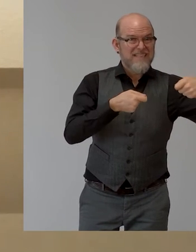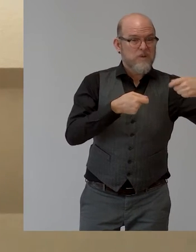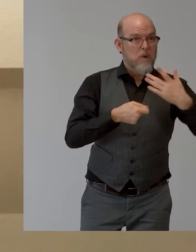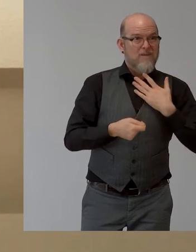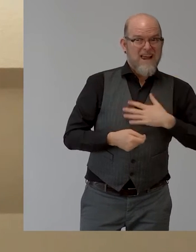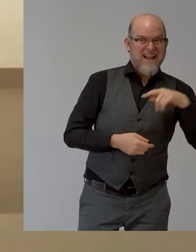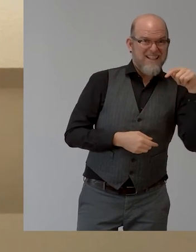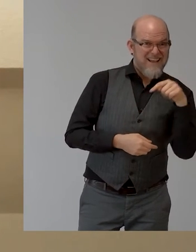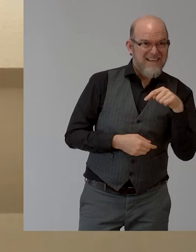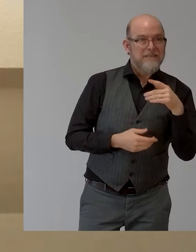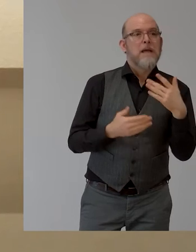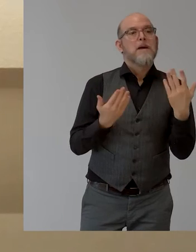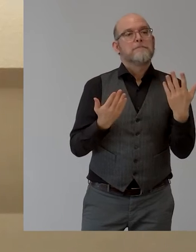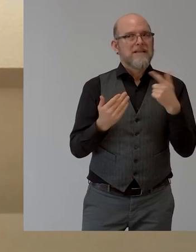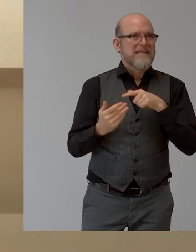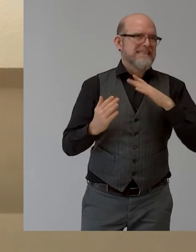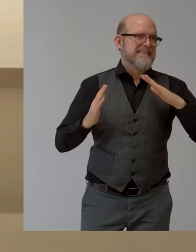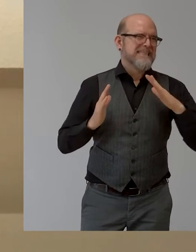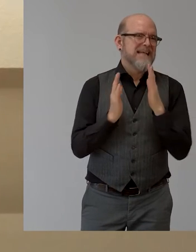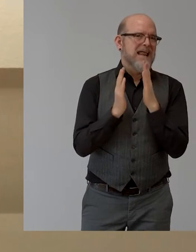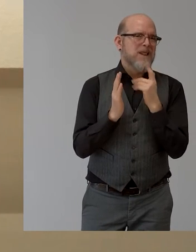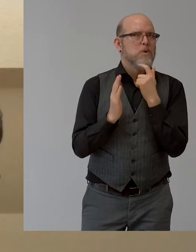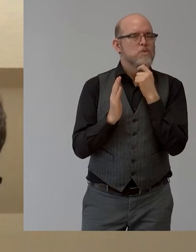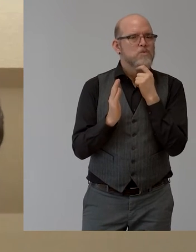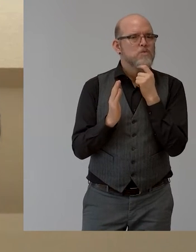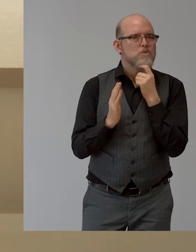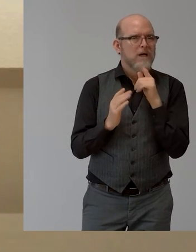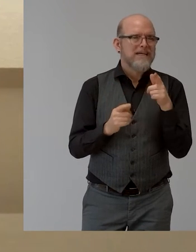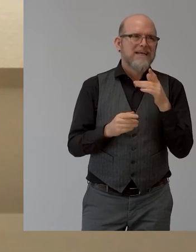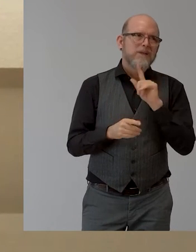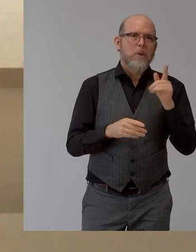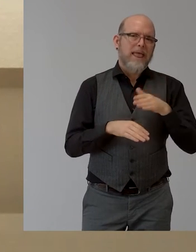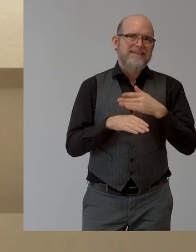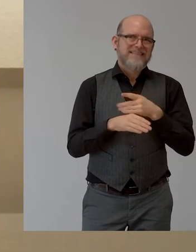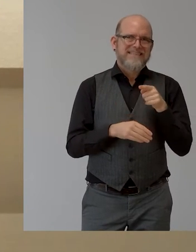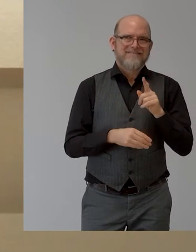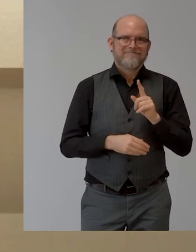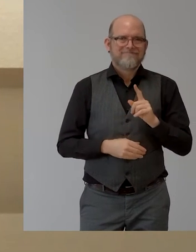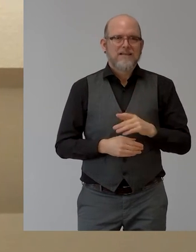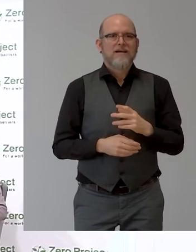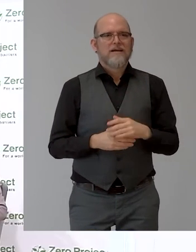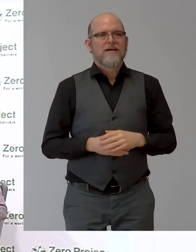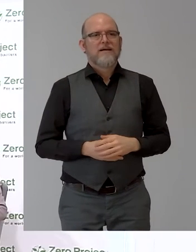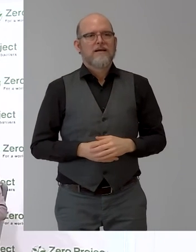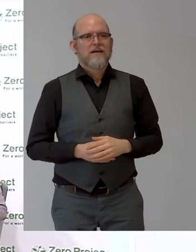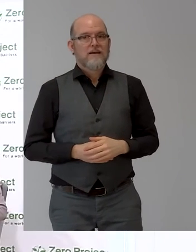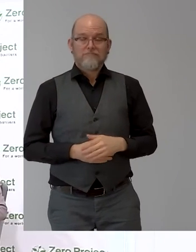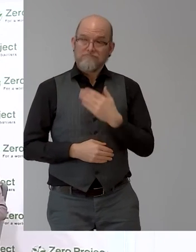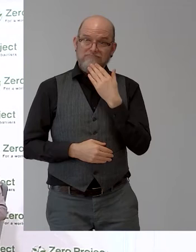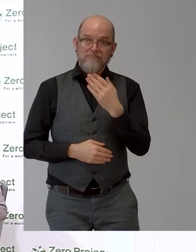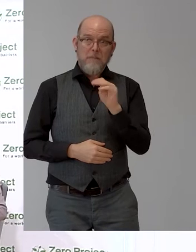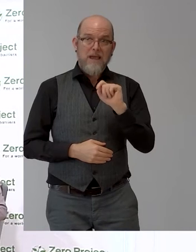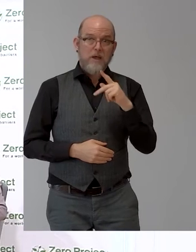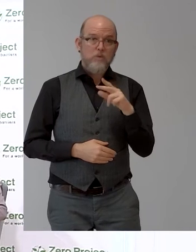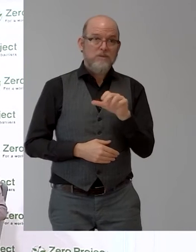attract further investors to support the further scale-up. Thank you, Markus. Christian, please. I do very much agree with